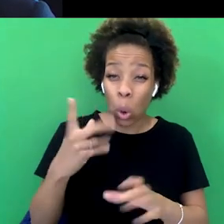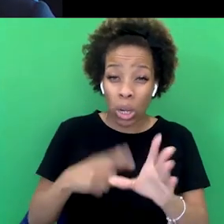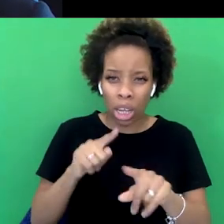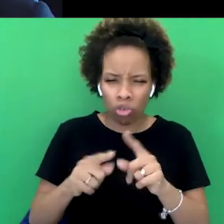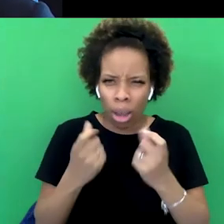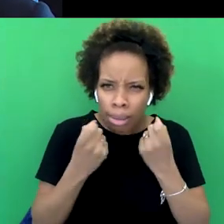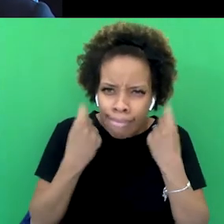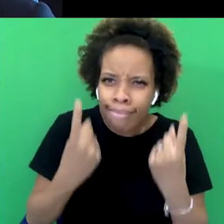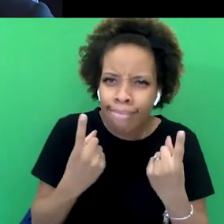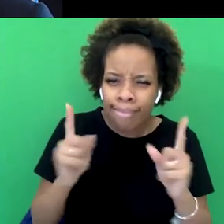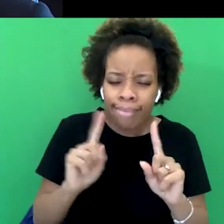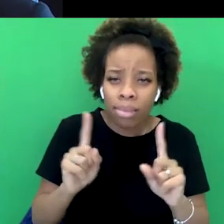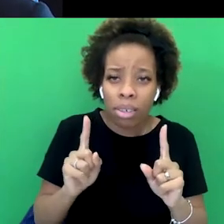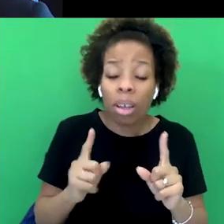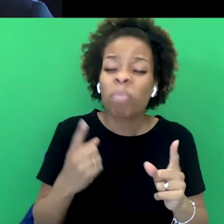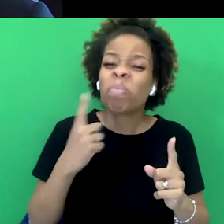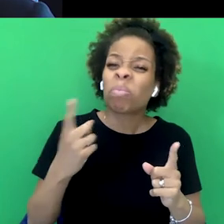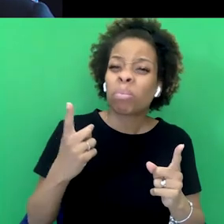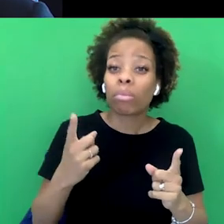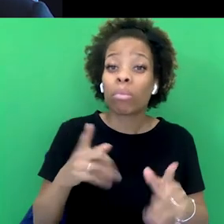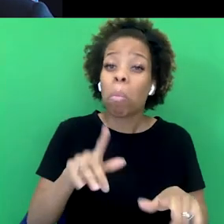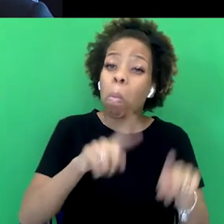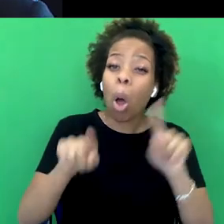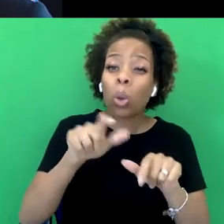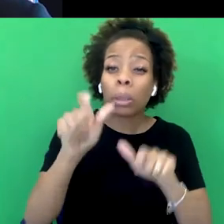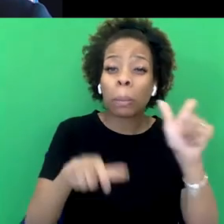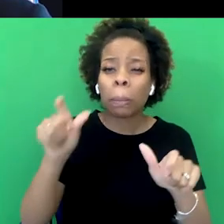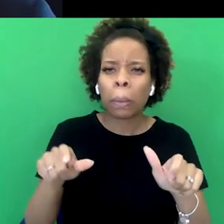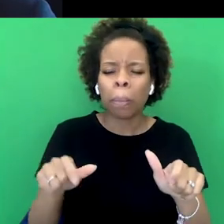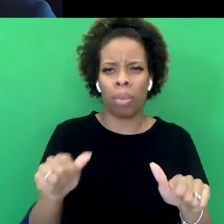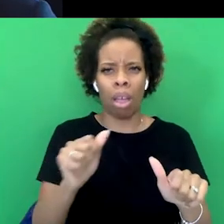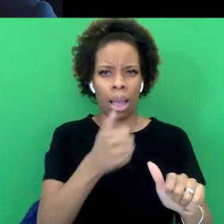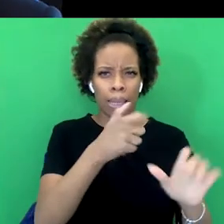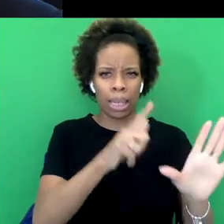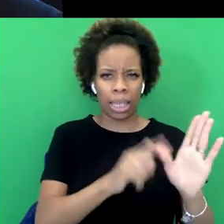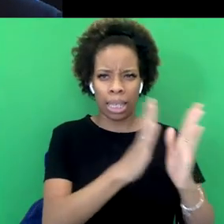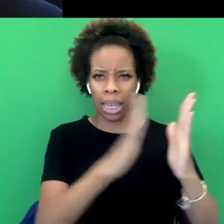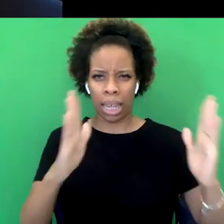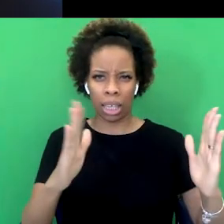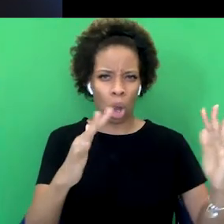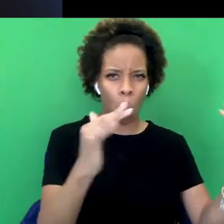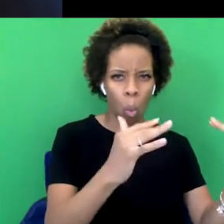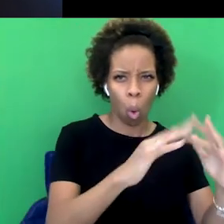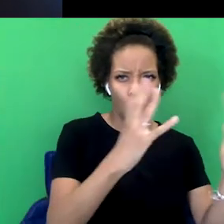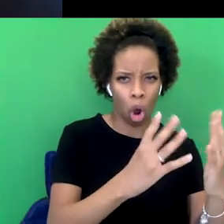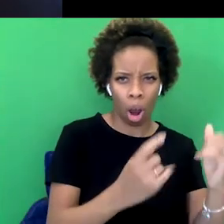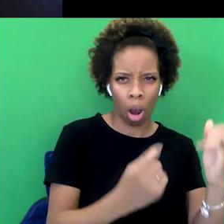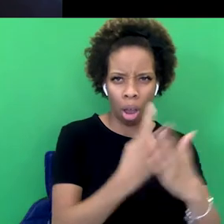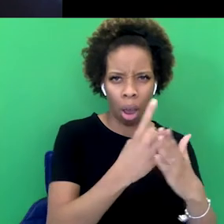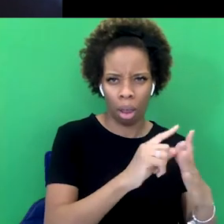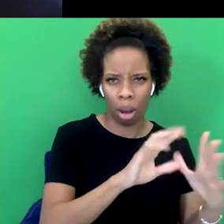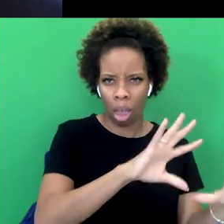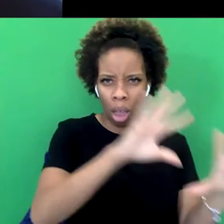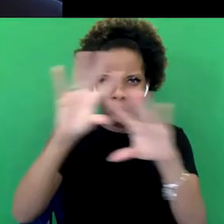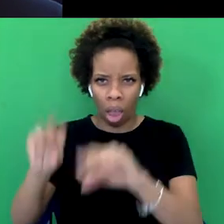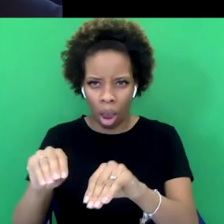much easier to think about World War II, you know, six years, clear beginning, clear end, clear morality. We beat the evil German, racist